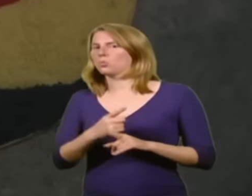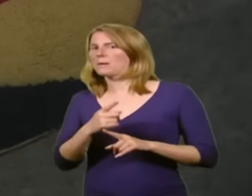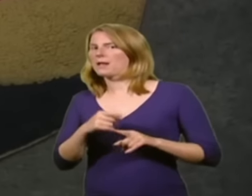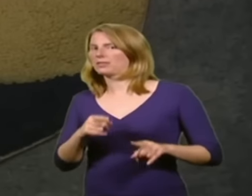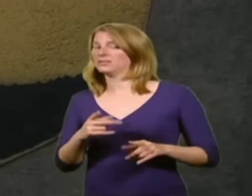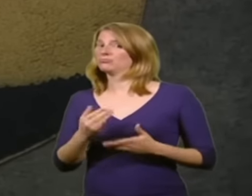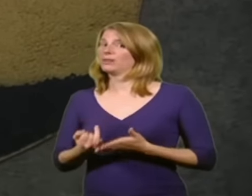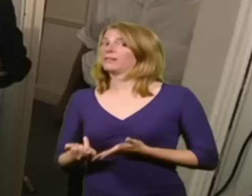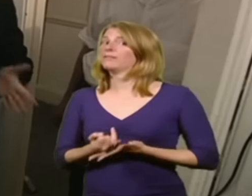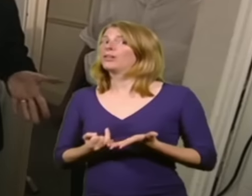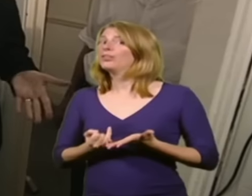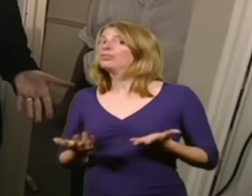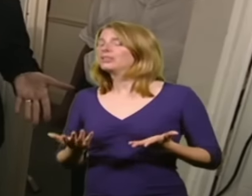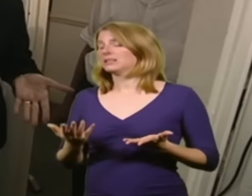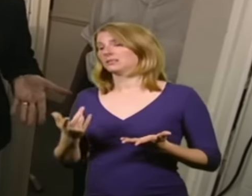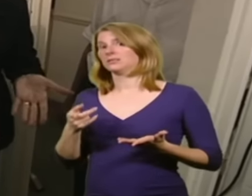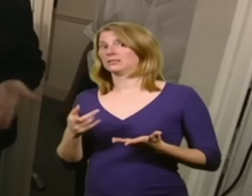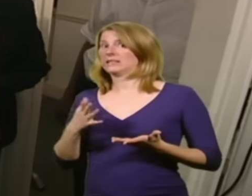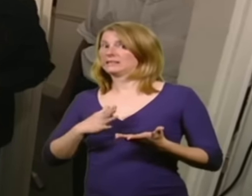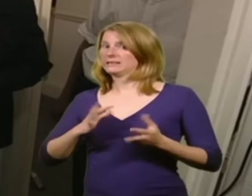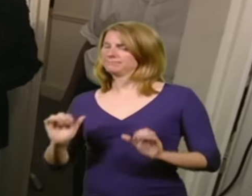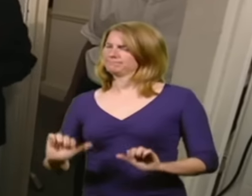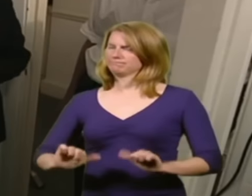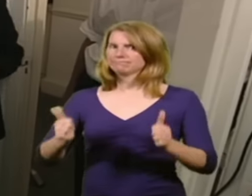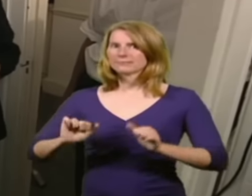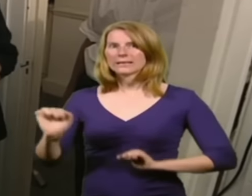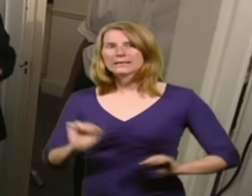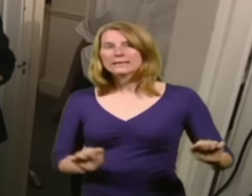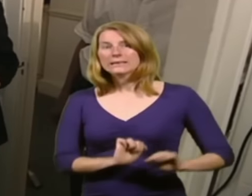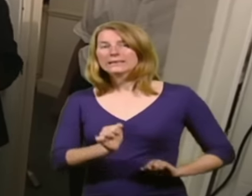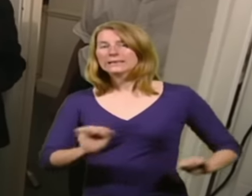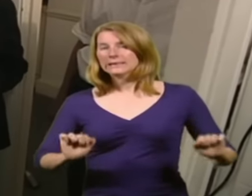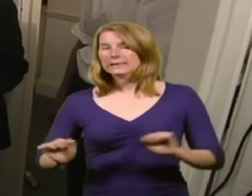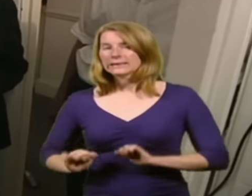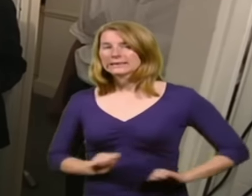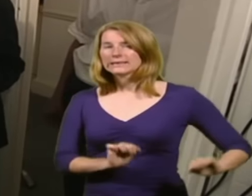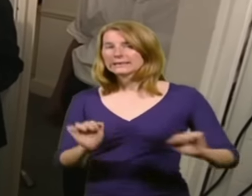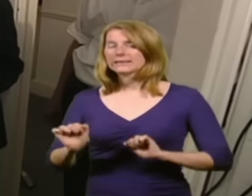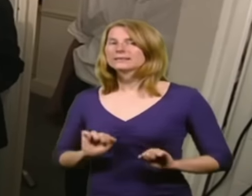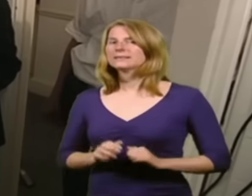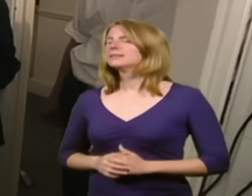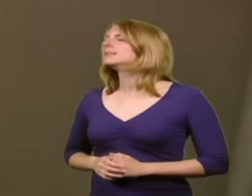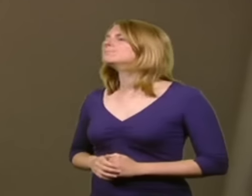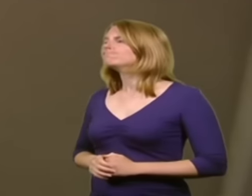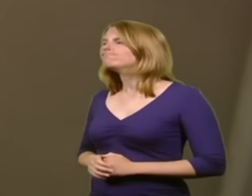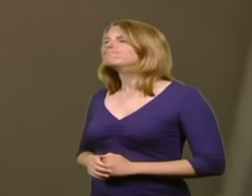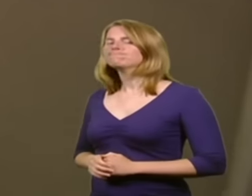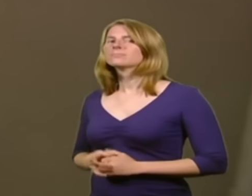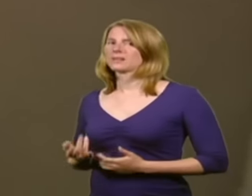needs a, what would you call it, deep clean? A deep clean, yeah. There's nothing more off-putting than a filthy bathroom.